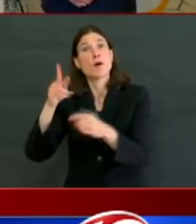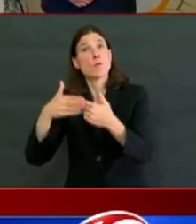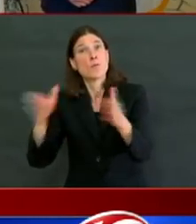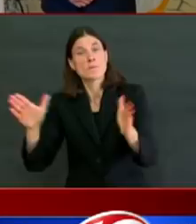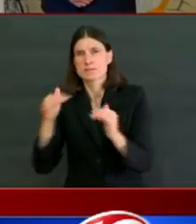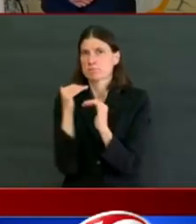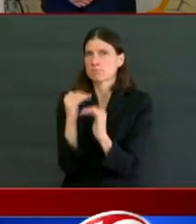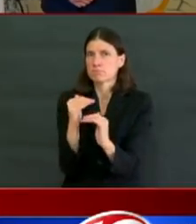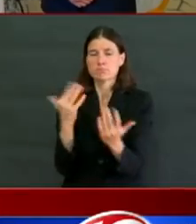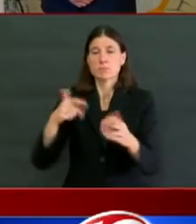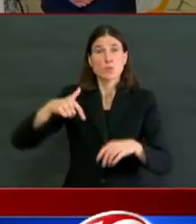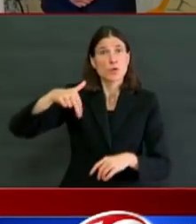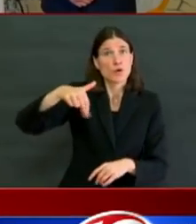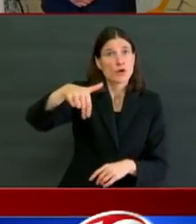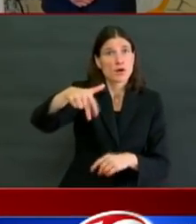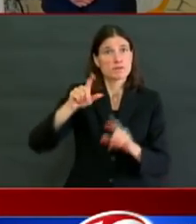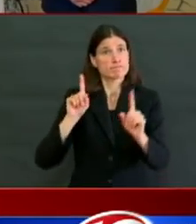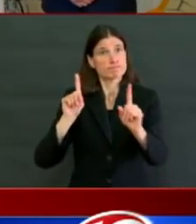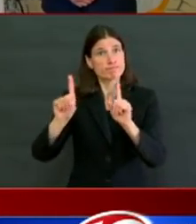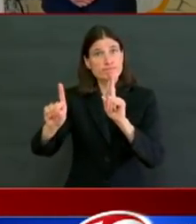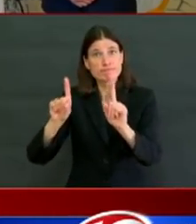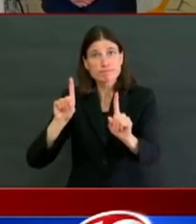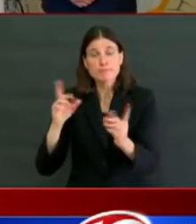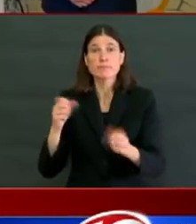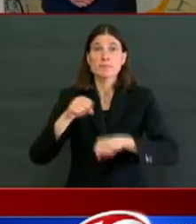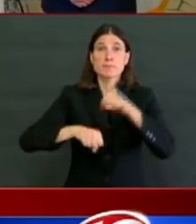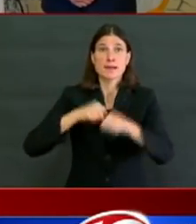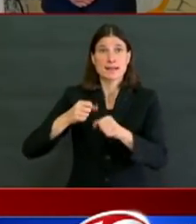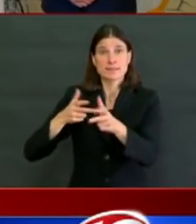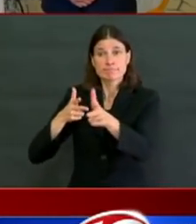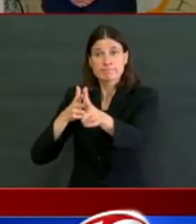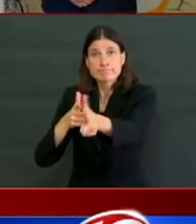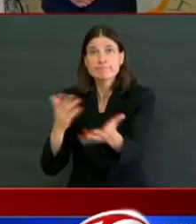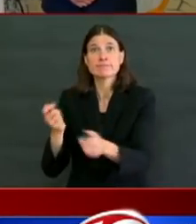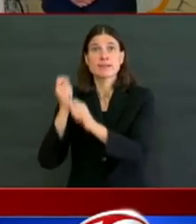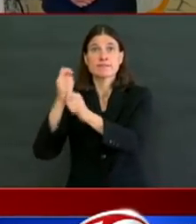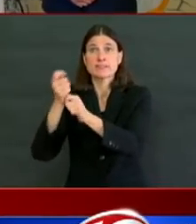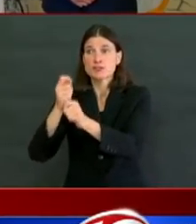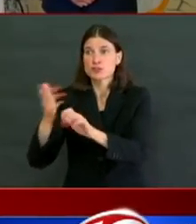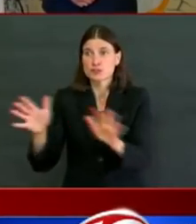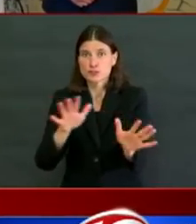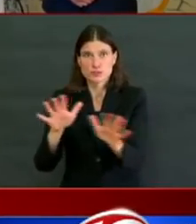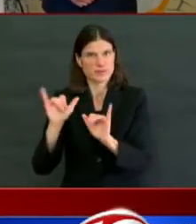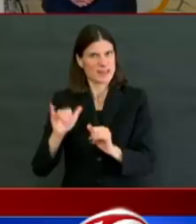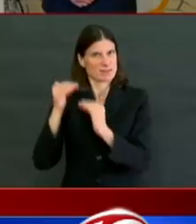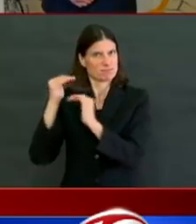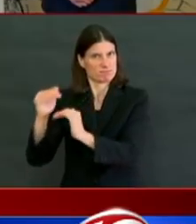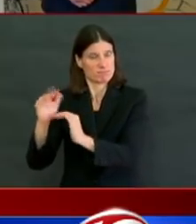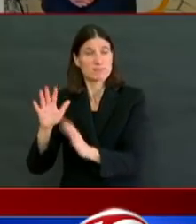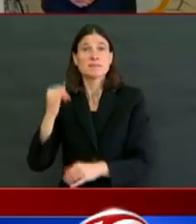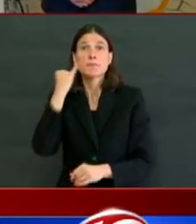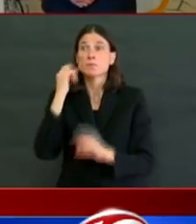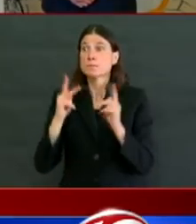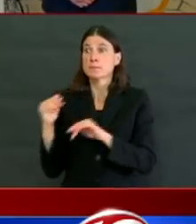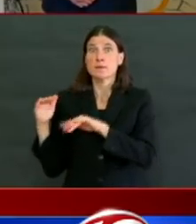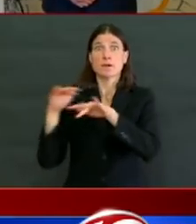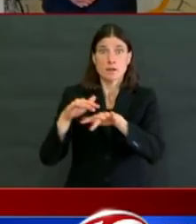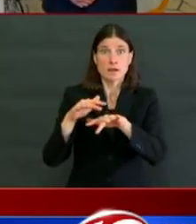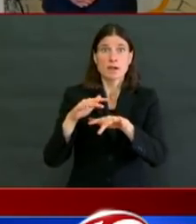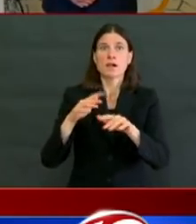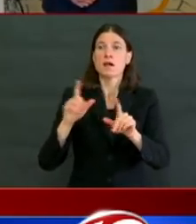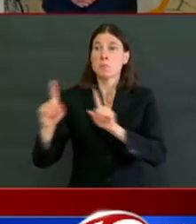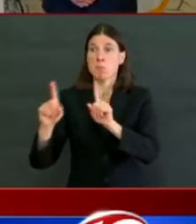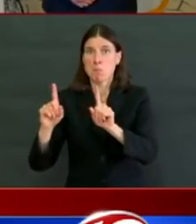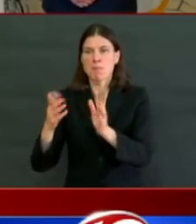The name of the game in this phase one, whether it's parks or anything else, is just take it easy. Go slow. Test the waters.